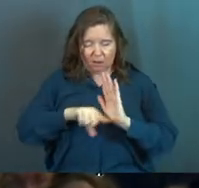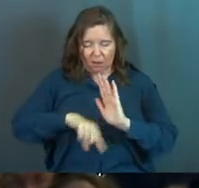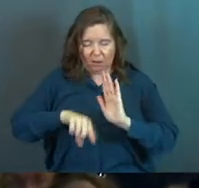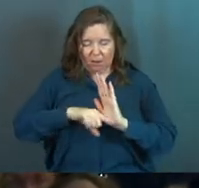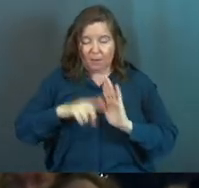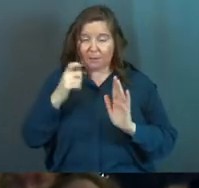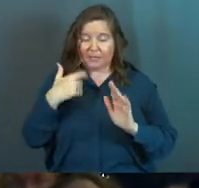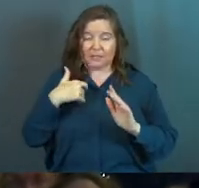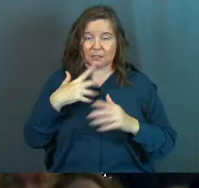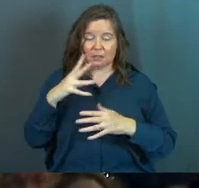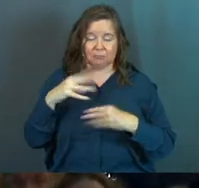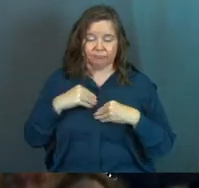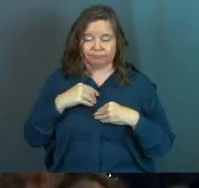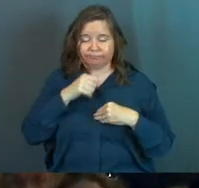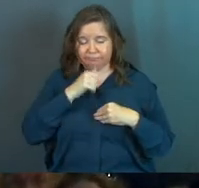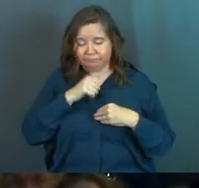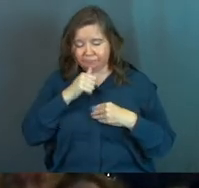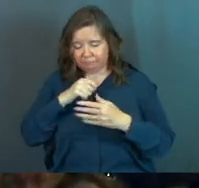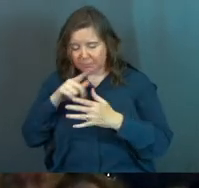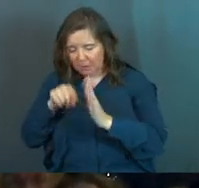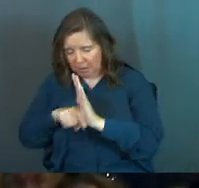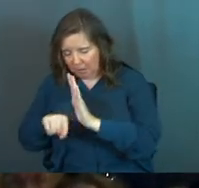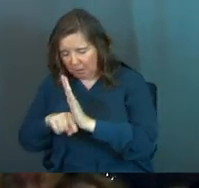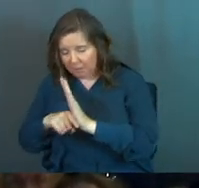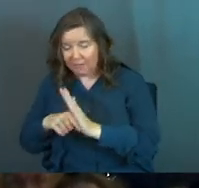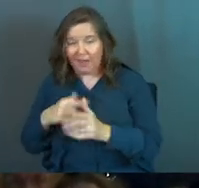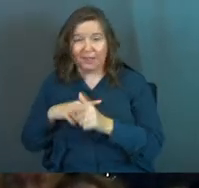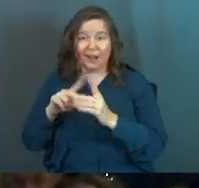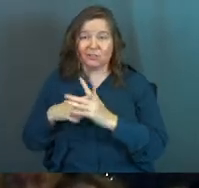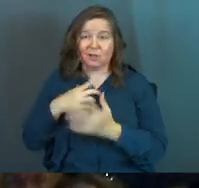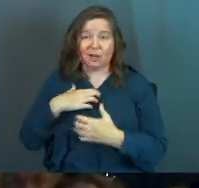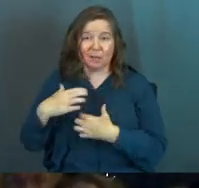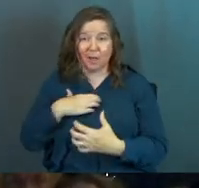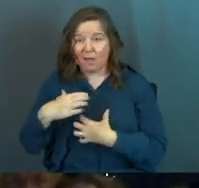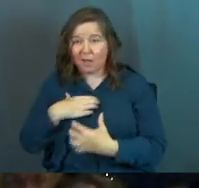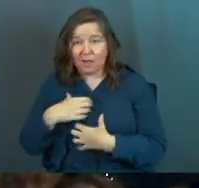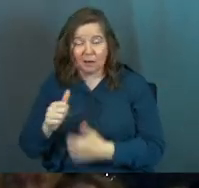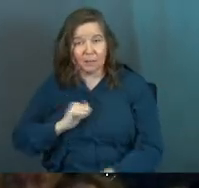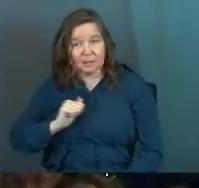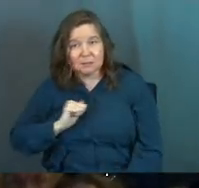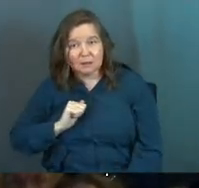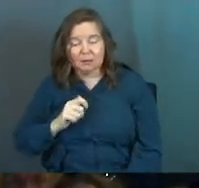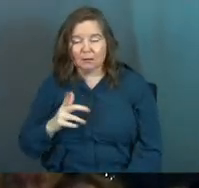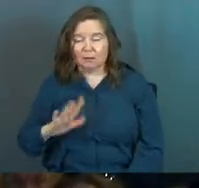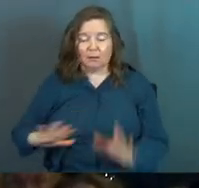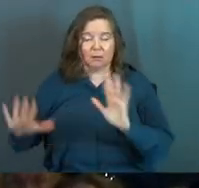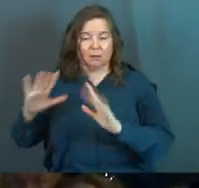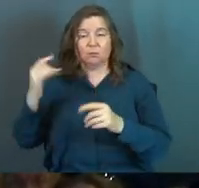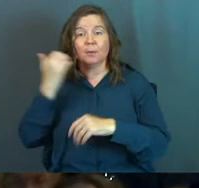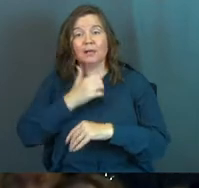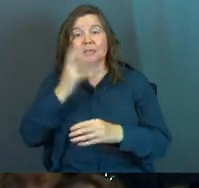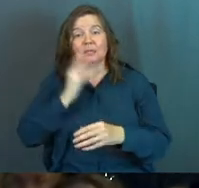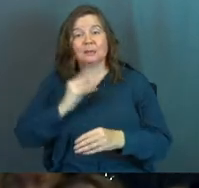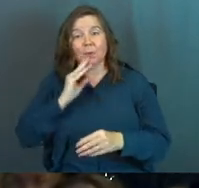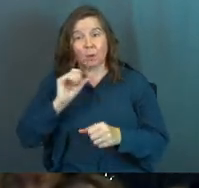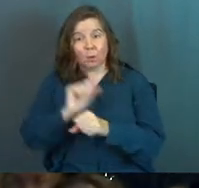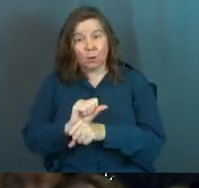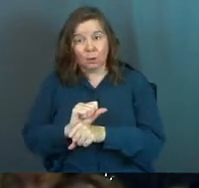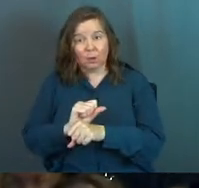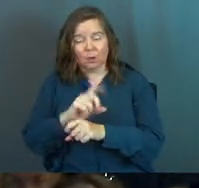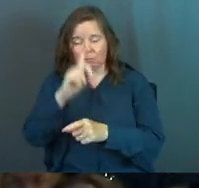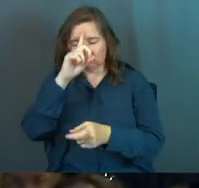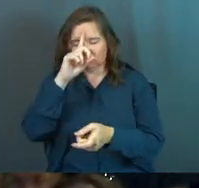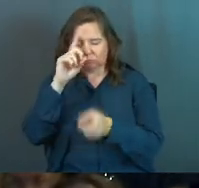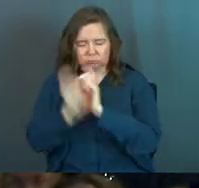Because I gave into it. And I complained right along with those guys. And so my daily experience of work,